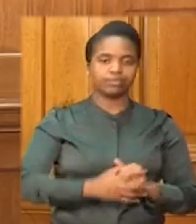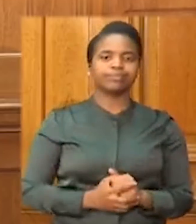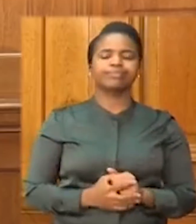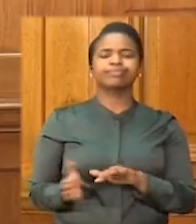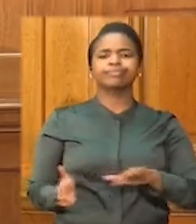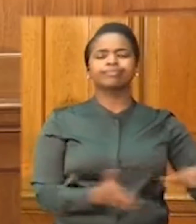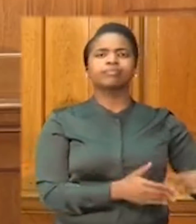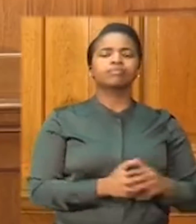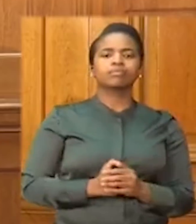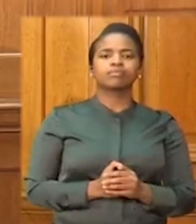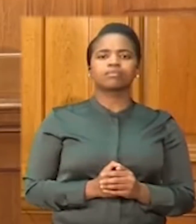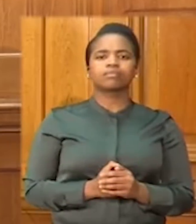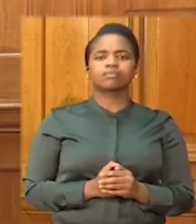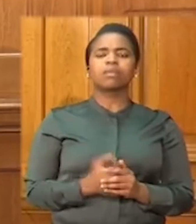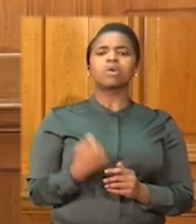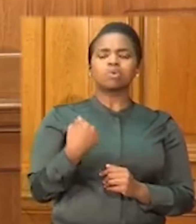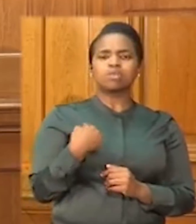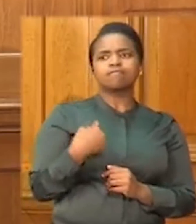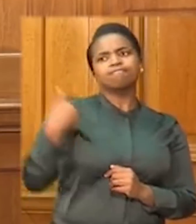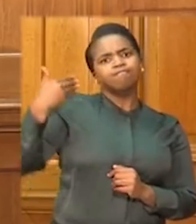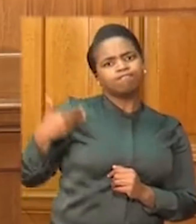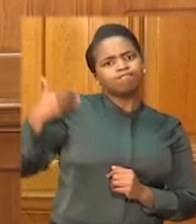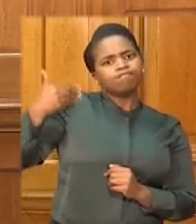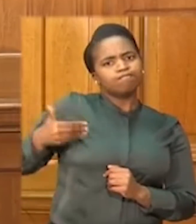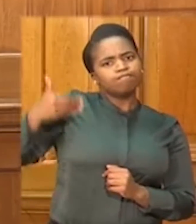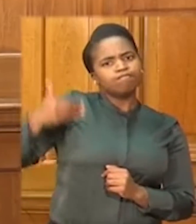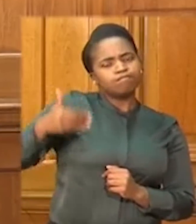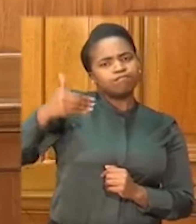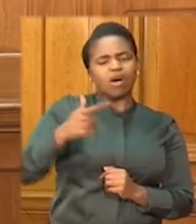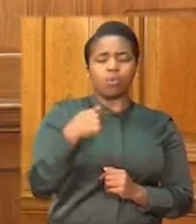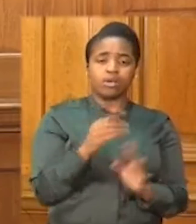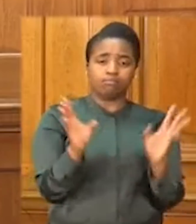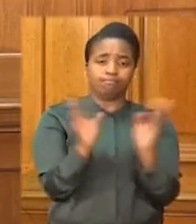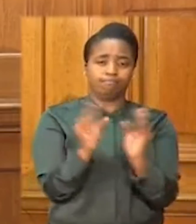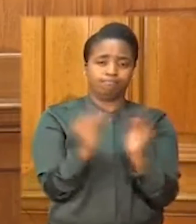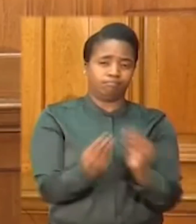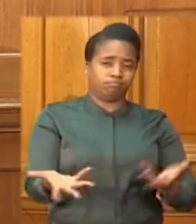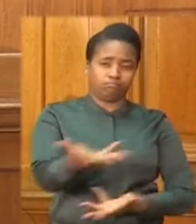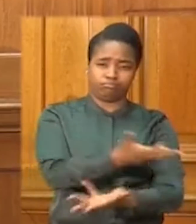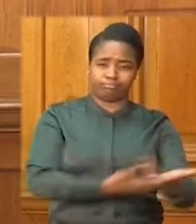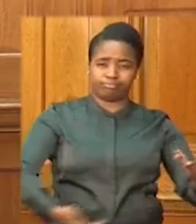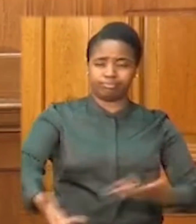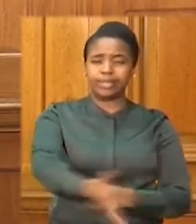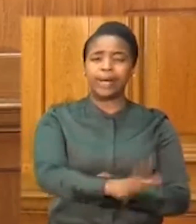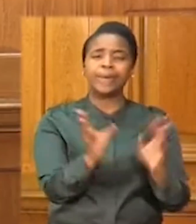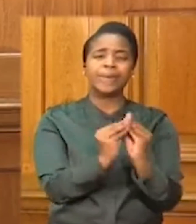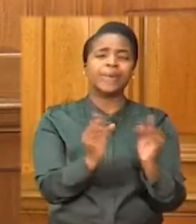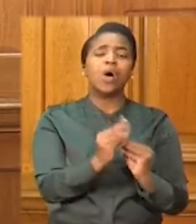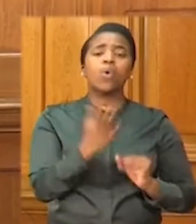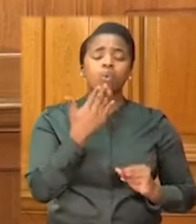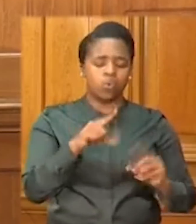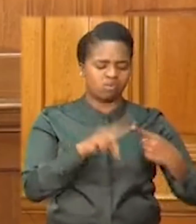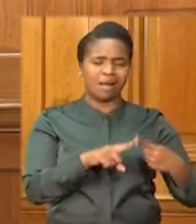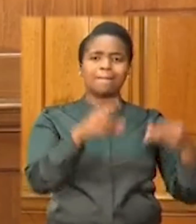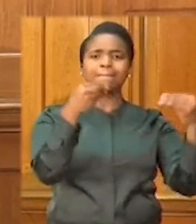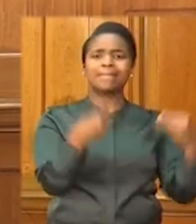days, we have been in consultation with various stakeholders. We have met with business, labor,